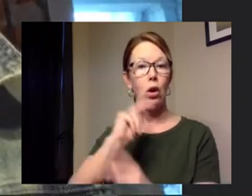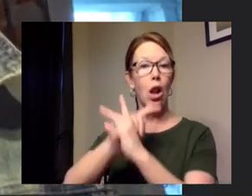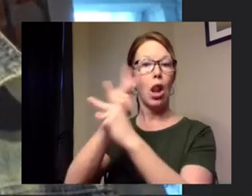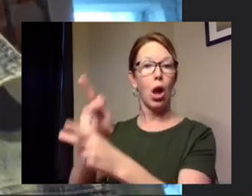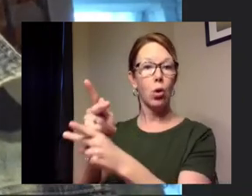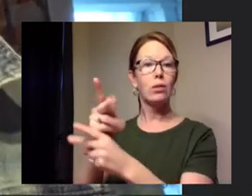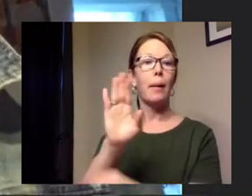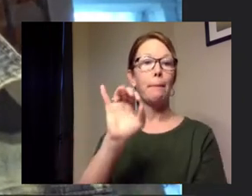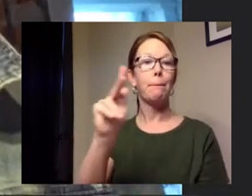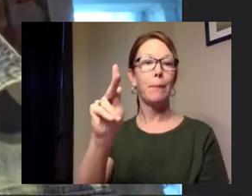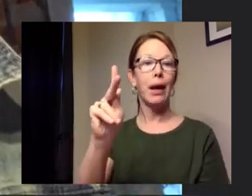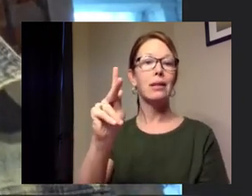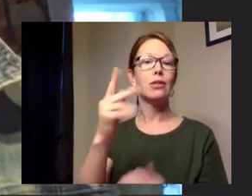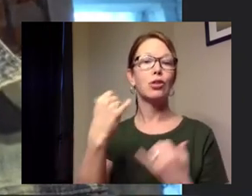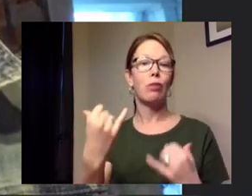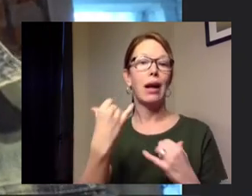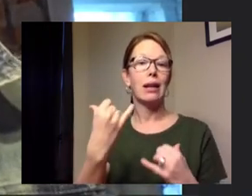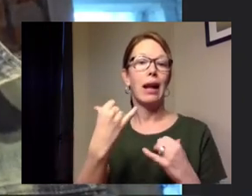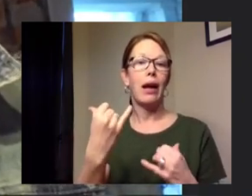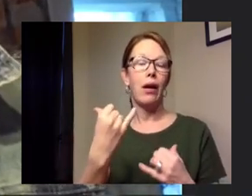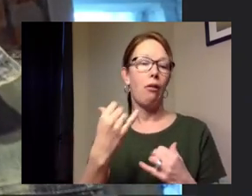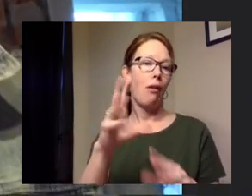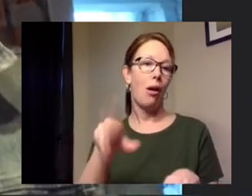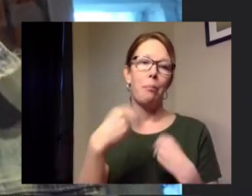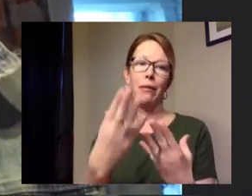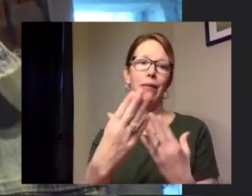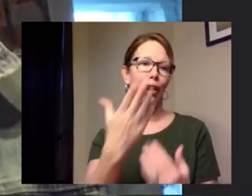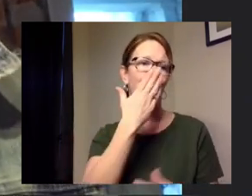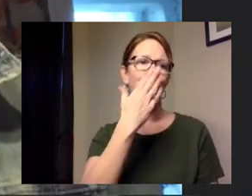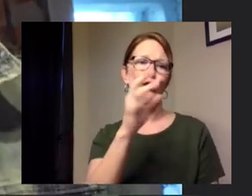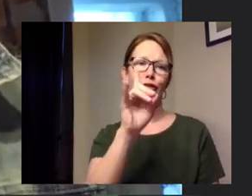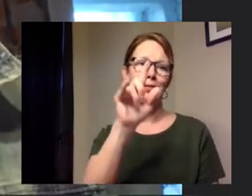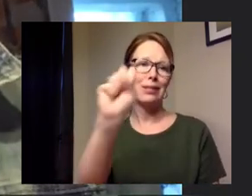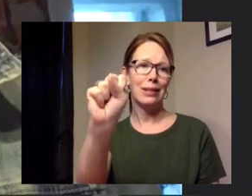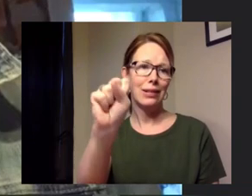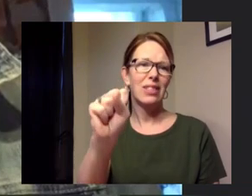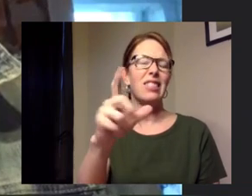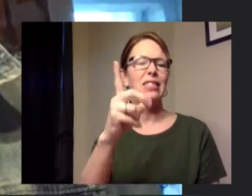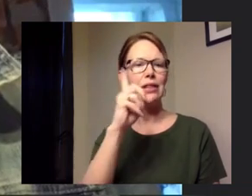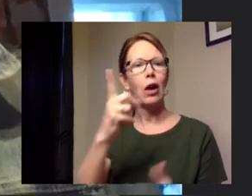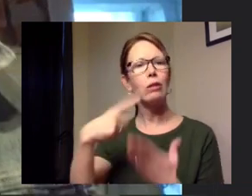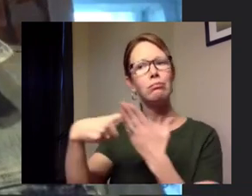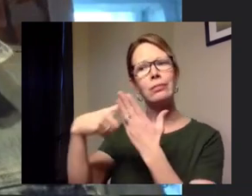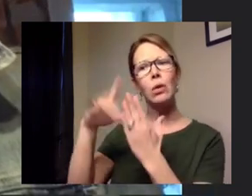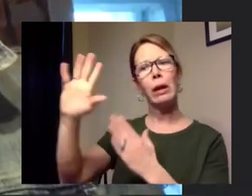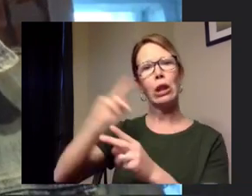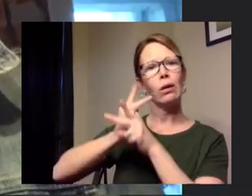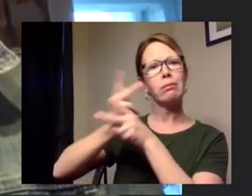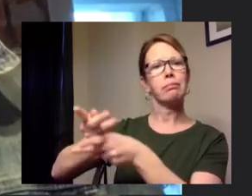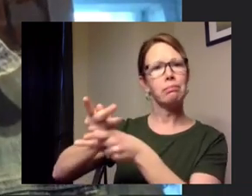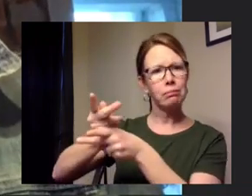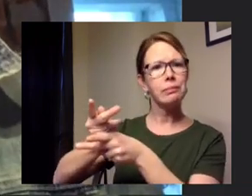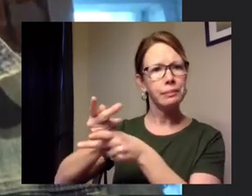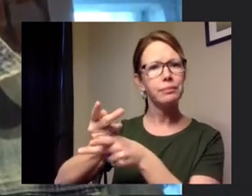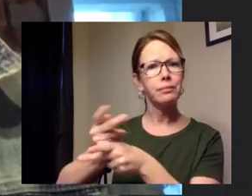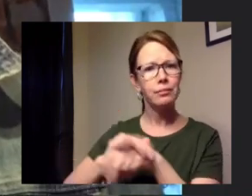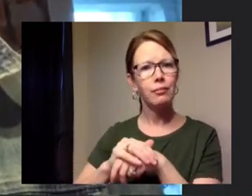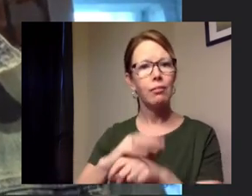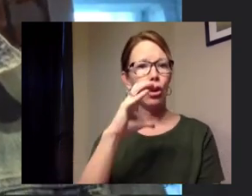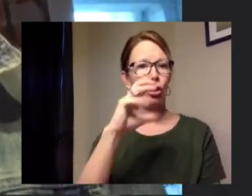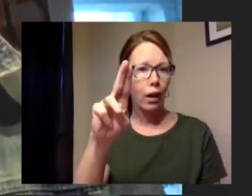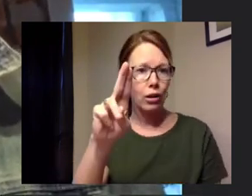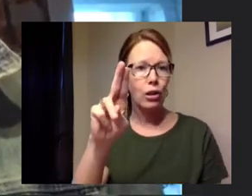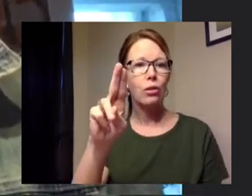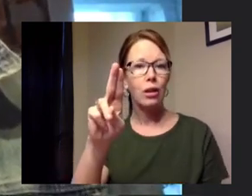banks are also offering some great deals so please talk to your lending institution um the credit union